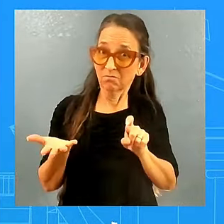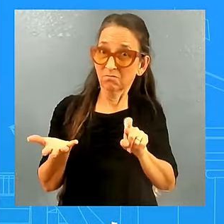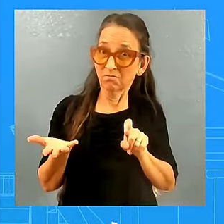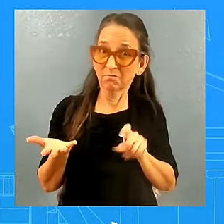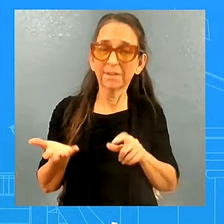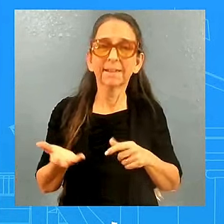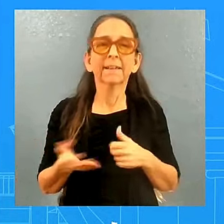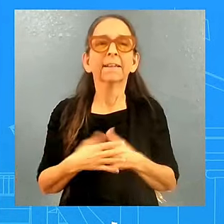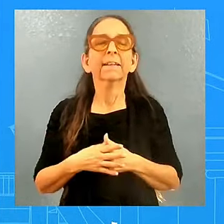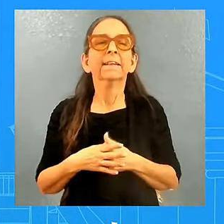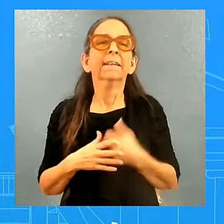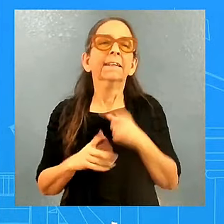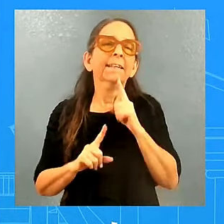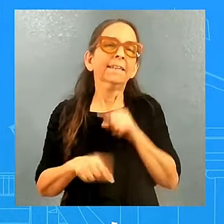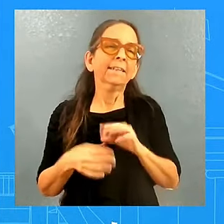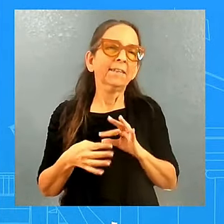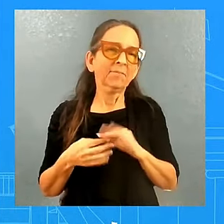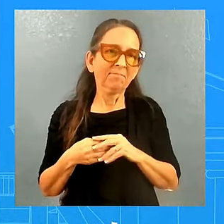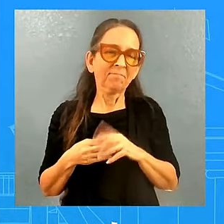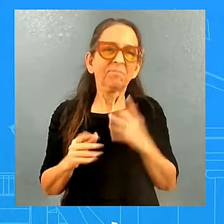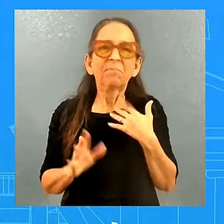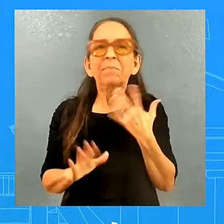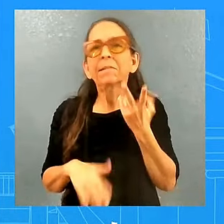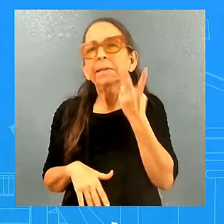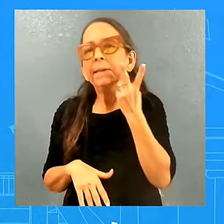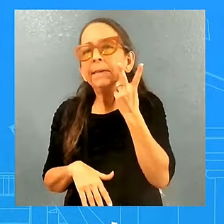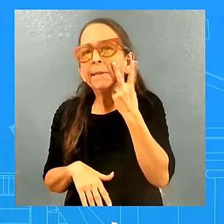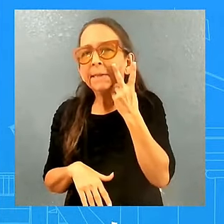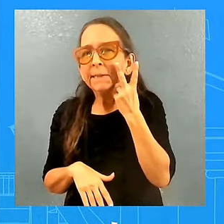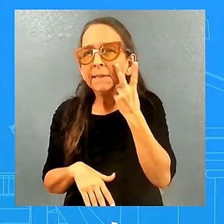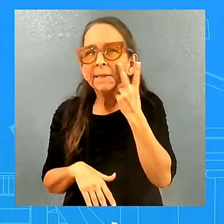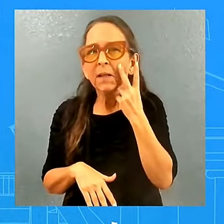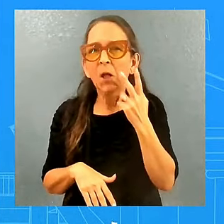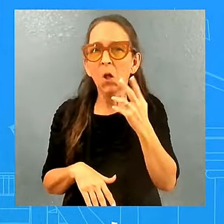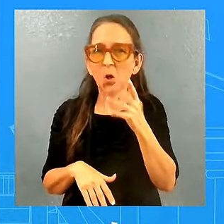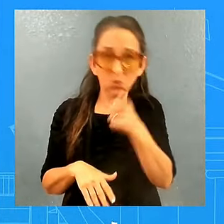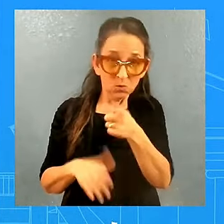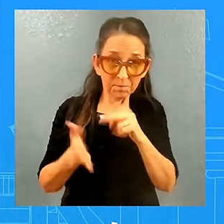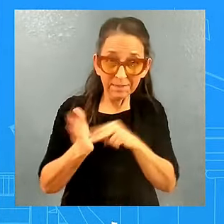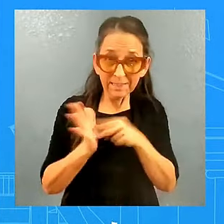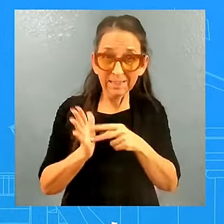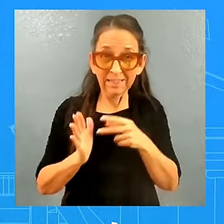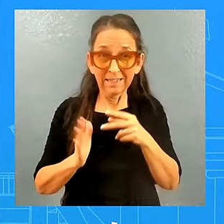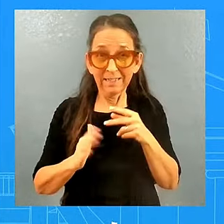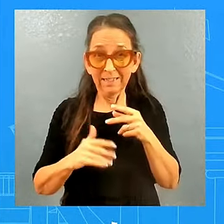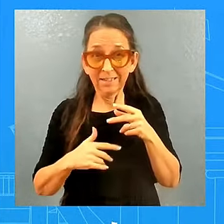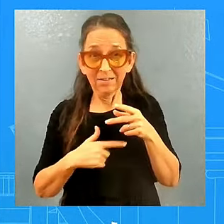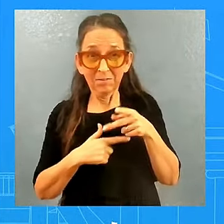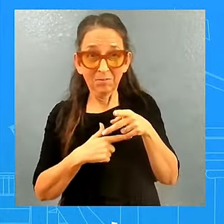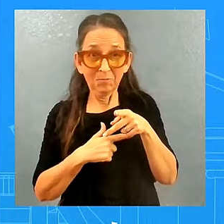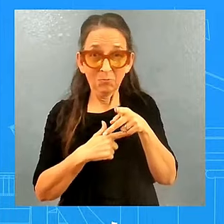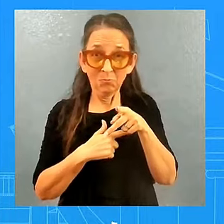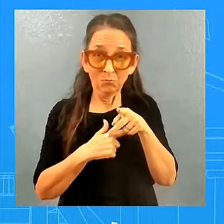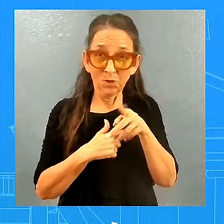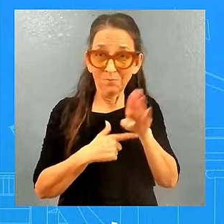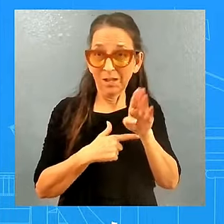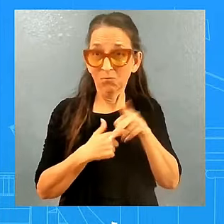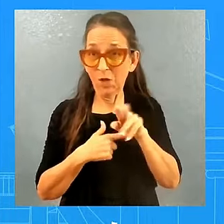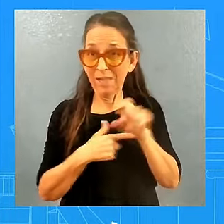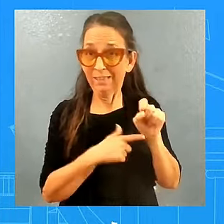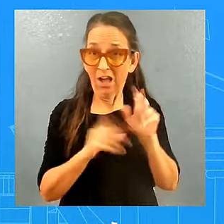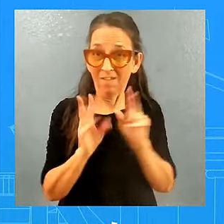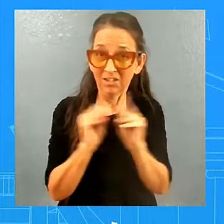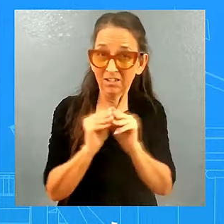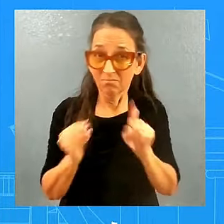And when that happens, we will let you know, you're talking about like a actual press conference. Okay, we have 74 days. We have 74 days. Go ahead, Dan.